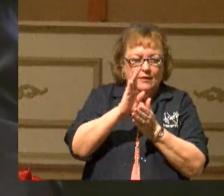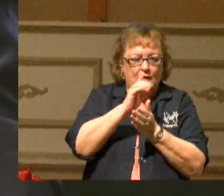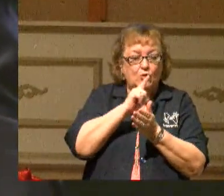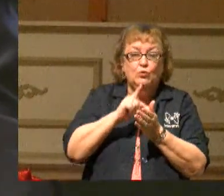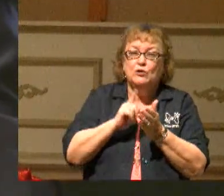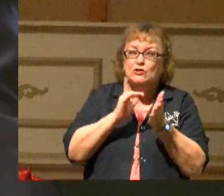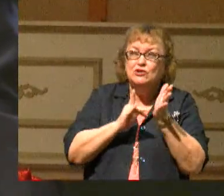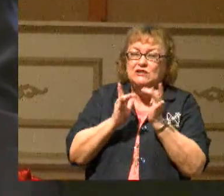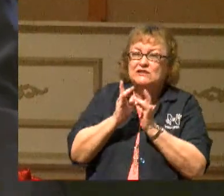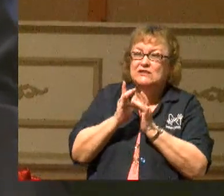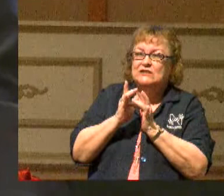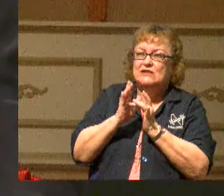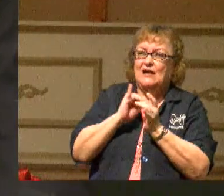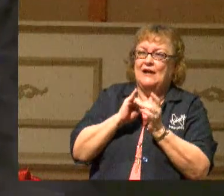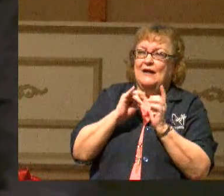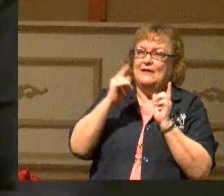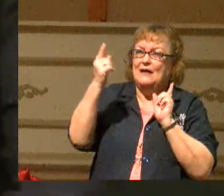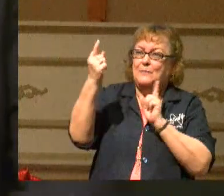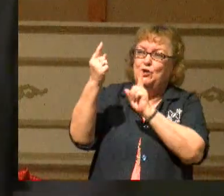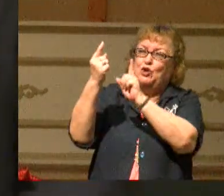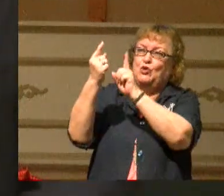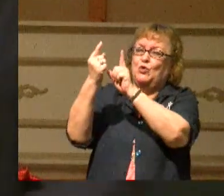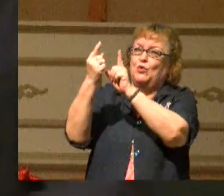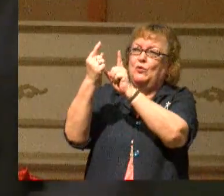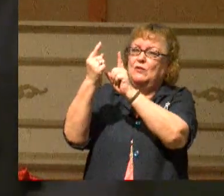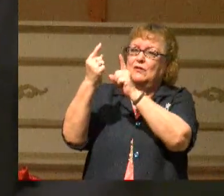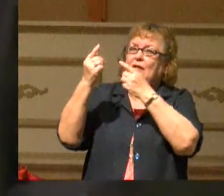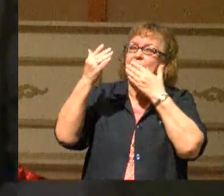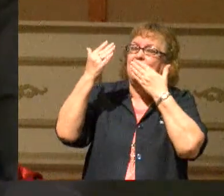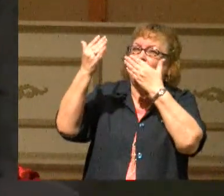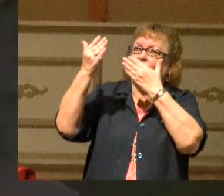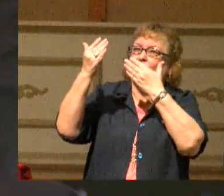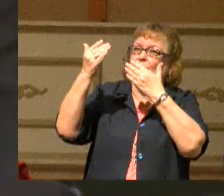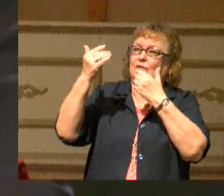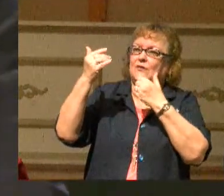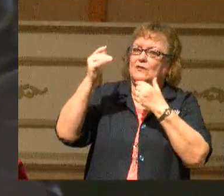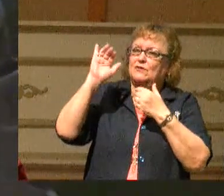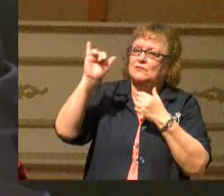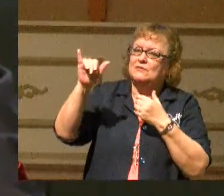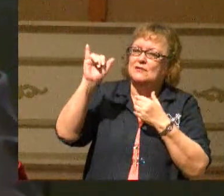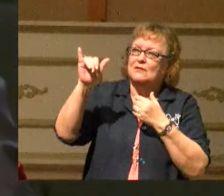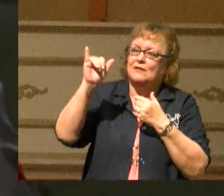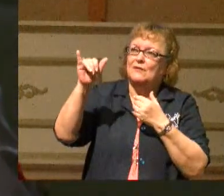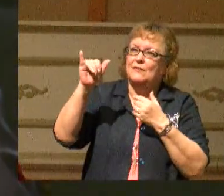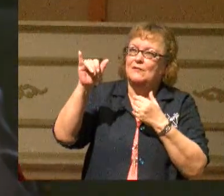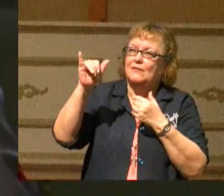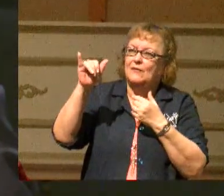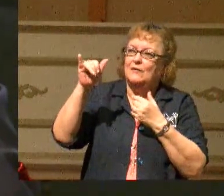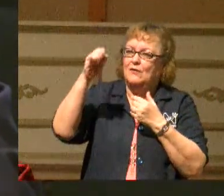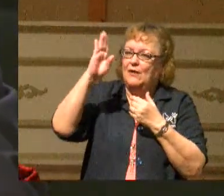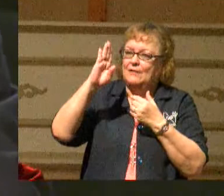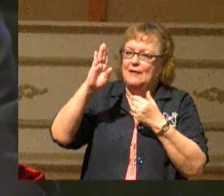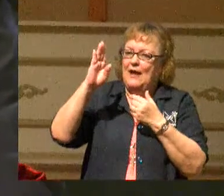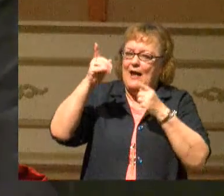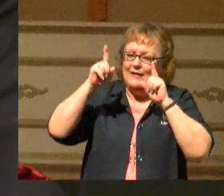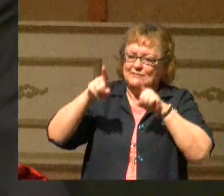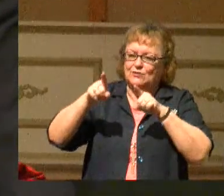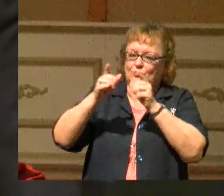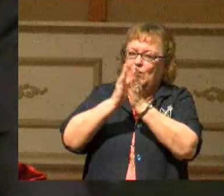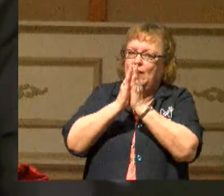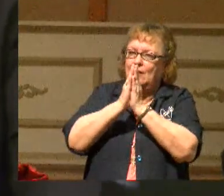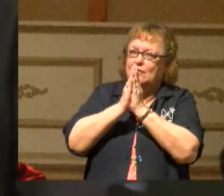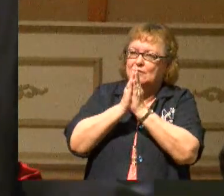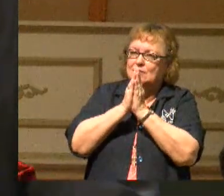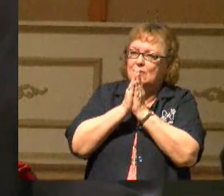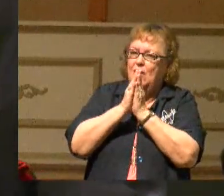Jesus, I come to you thanking you that you are still the prayer answering God. And, Lord, of all the prayers